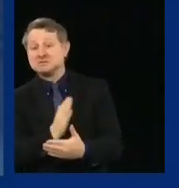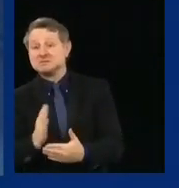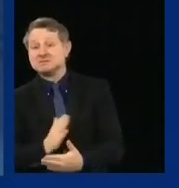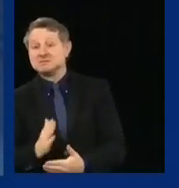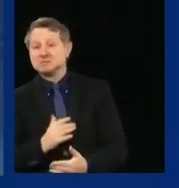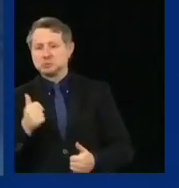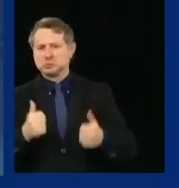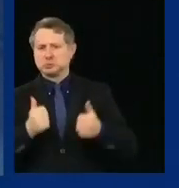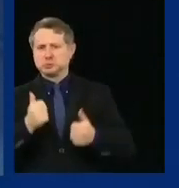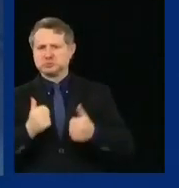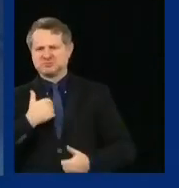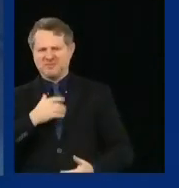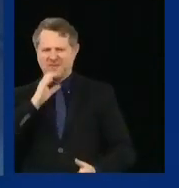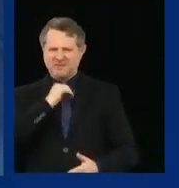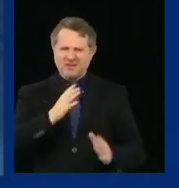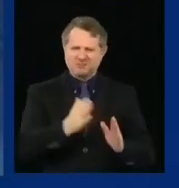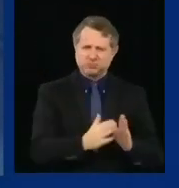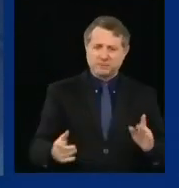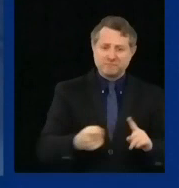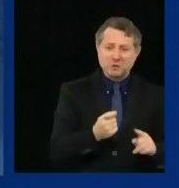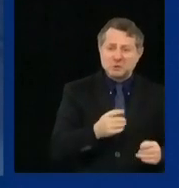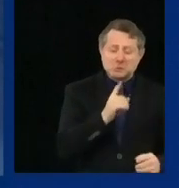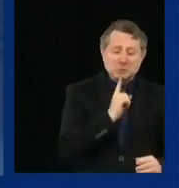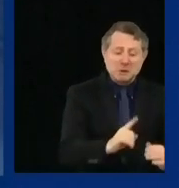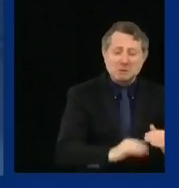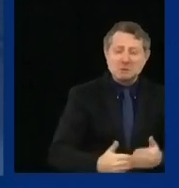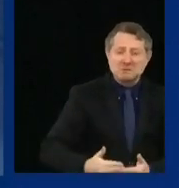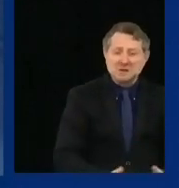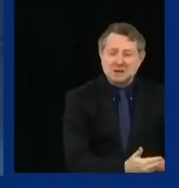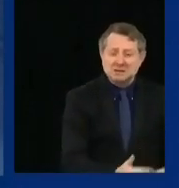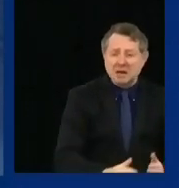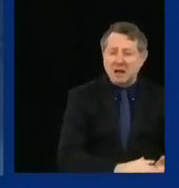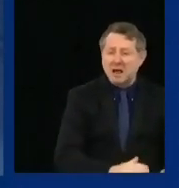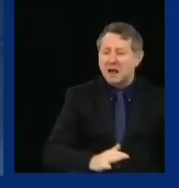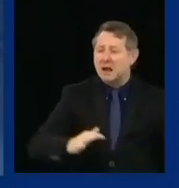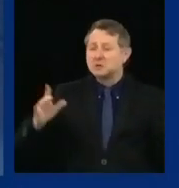the board. can be under one-year-old. It can be up to 20, 21-year-old.